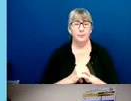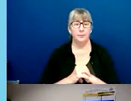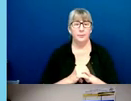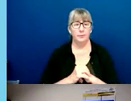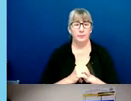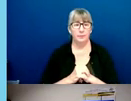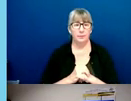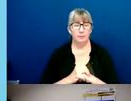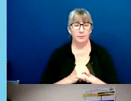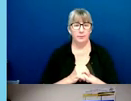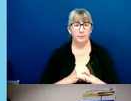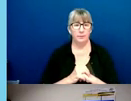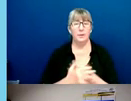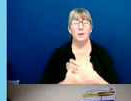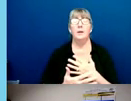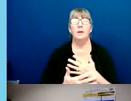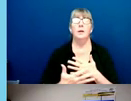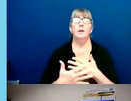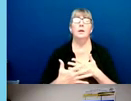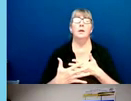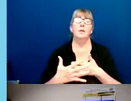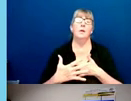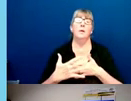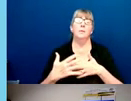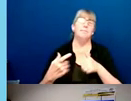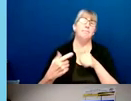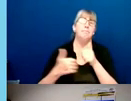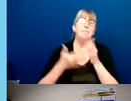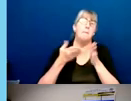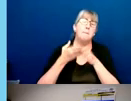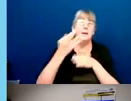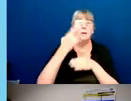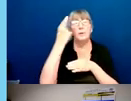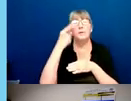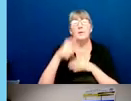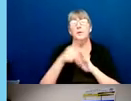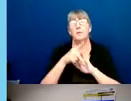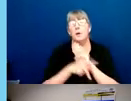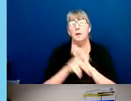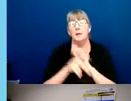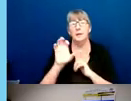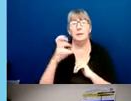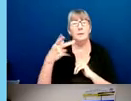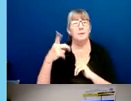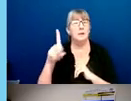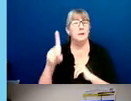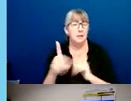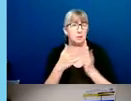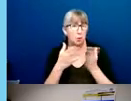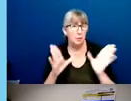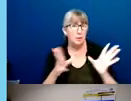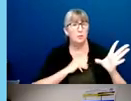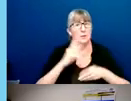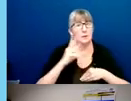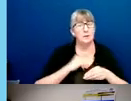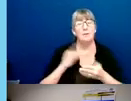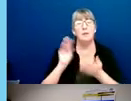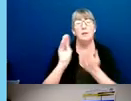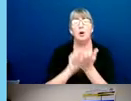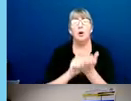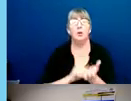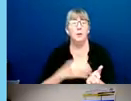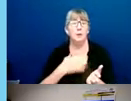The primary purpose of this policy is to establish CPD's openness to receiving and documenting complaints of misconduct.